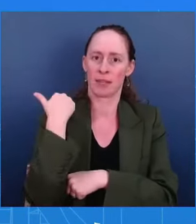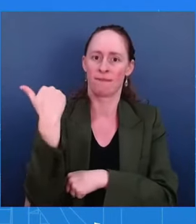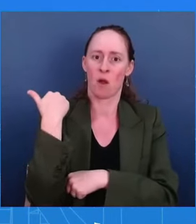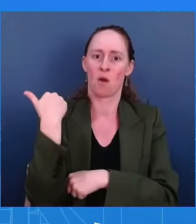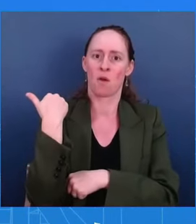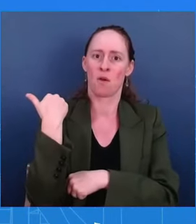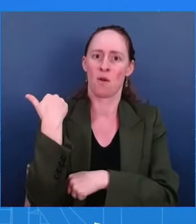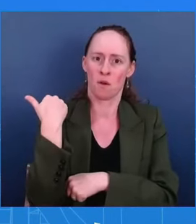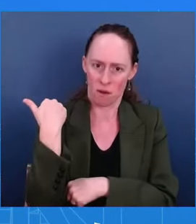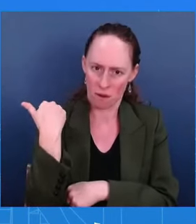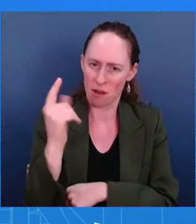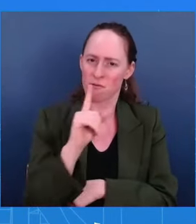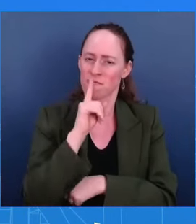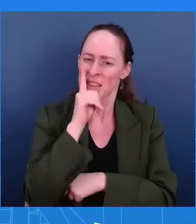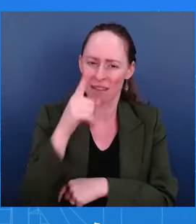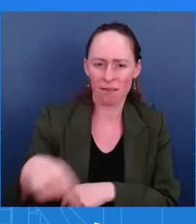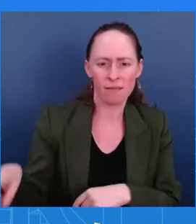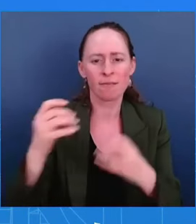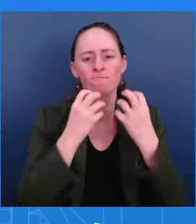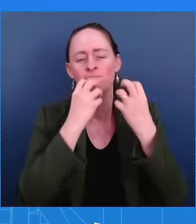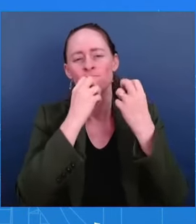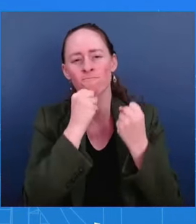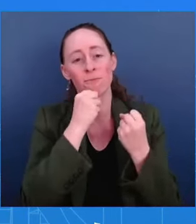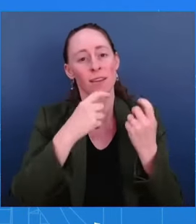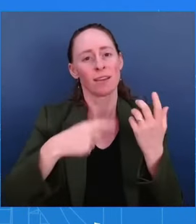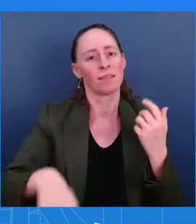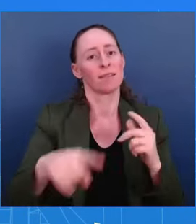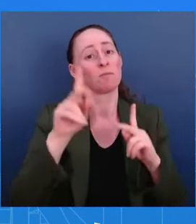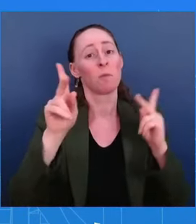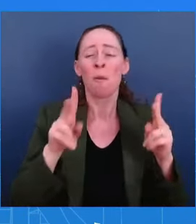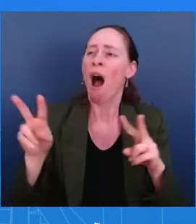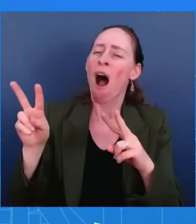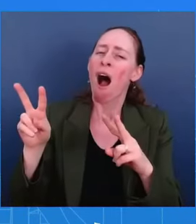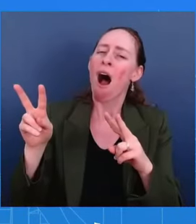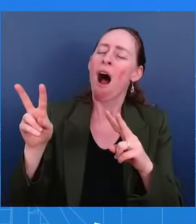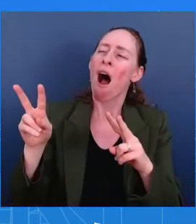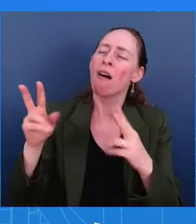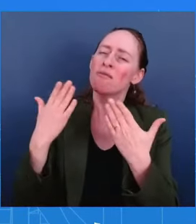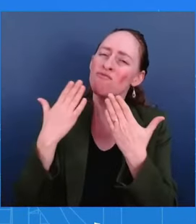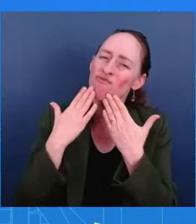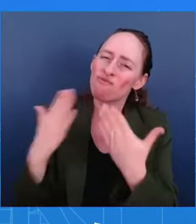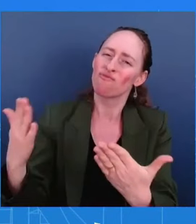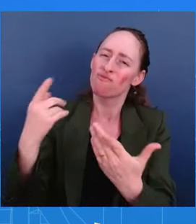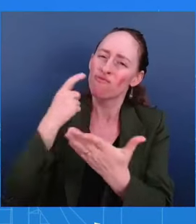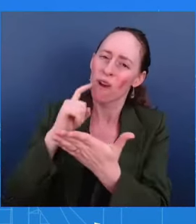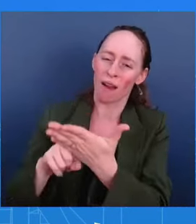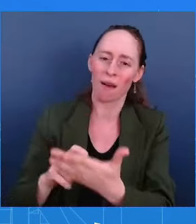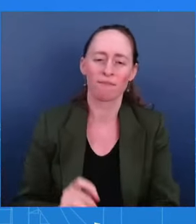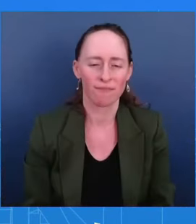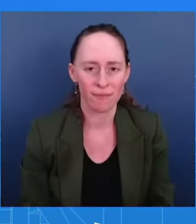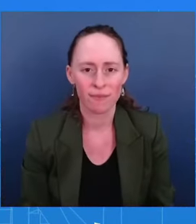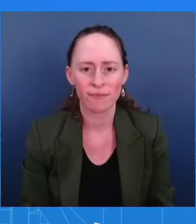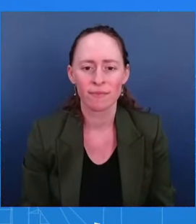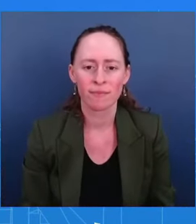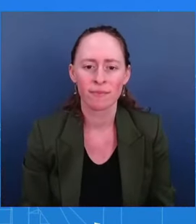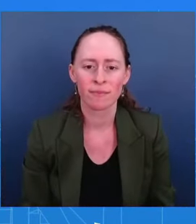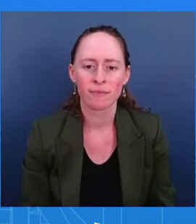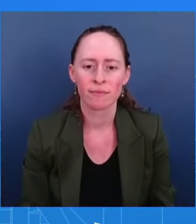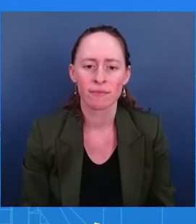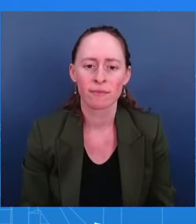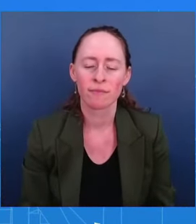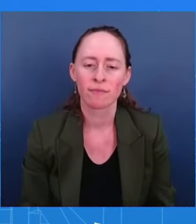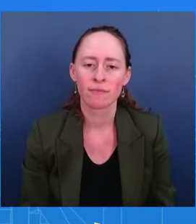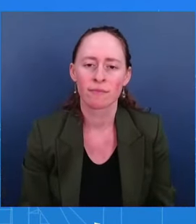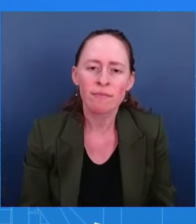want to see, and that's what this president has been able to do. A different topic. Vice President Harris once said years ago that she wanted to